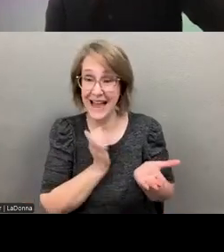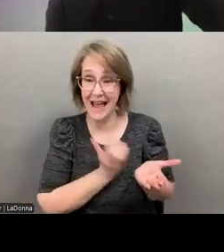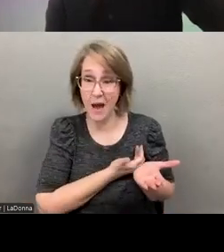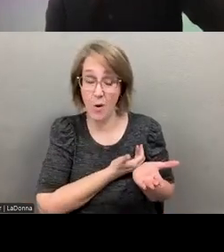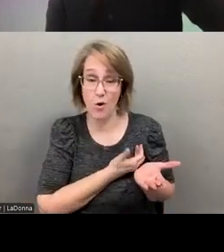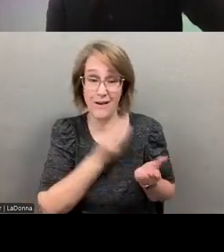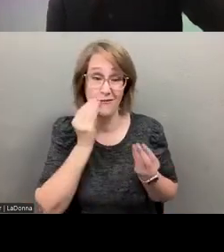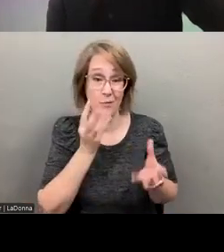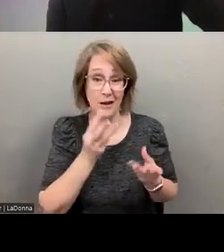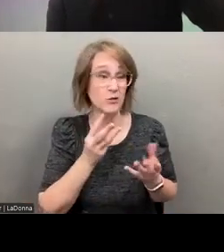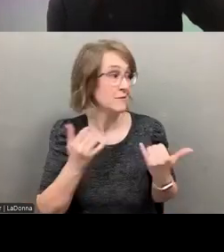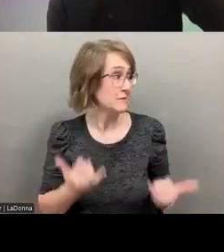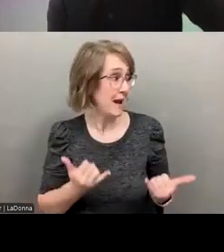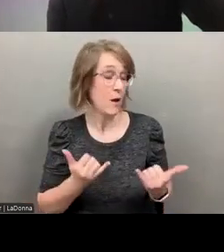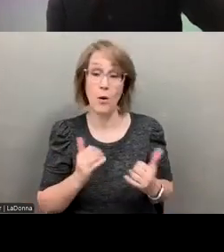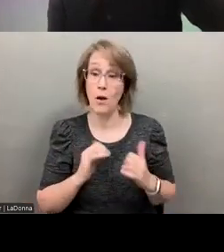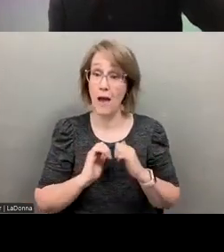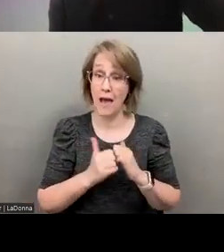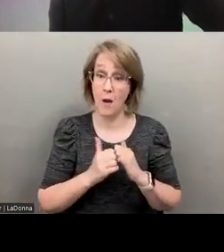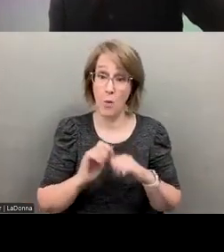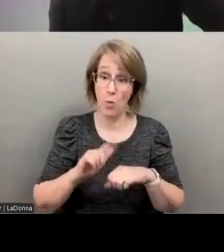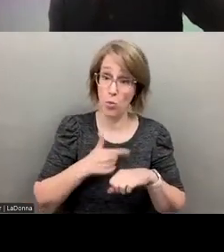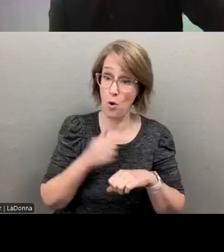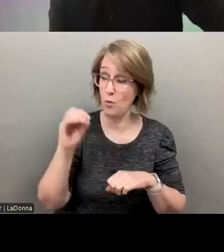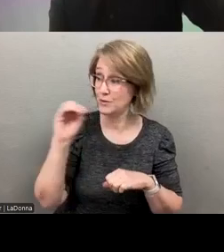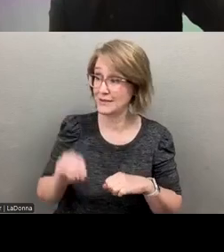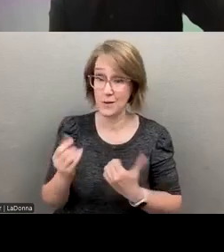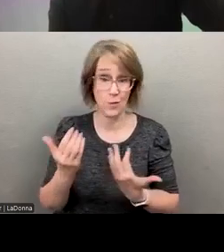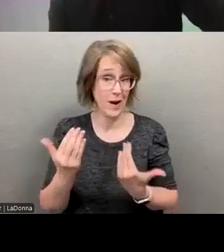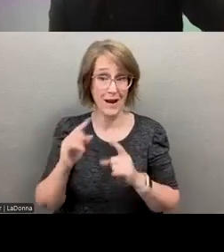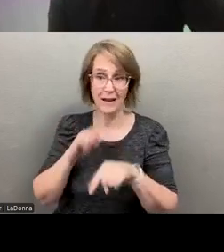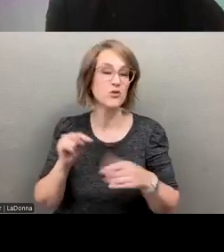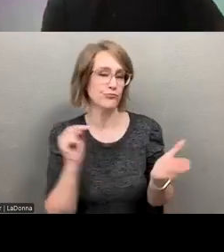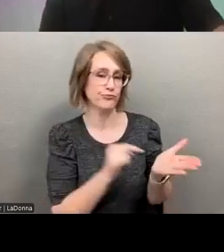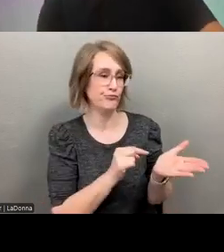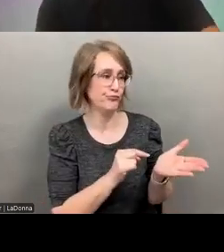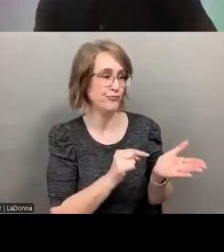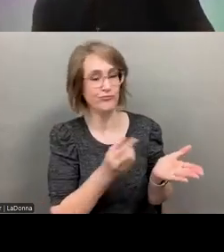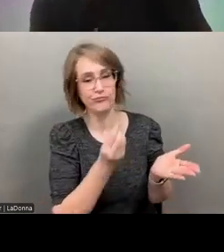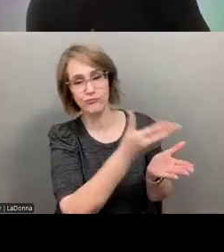the time that your teams are waiting for something to happen because it's so important.